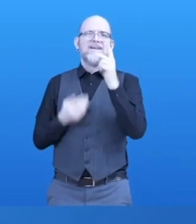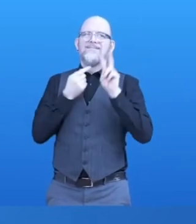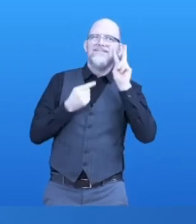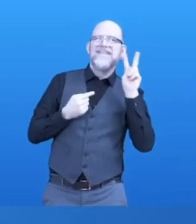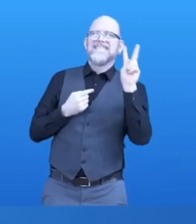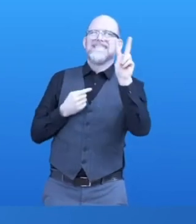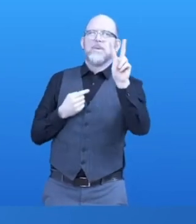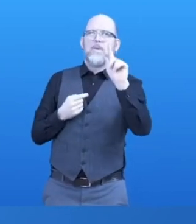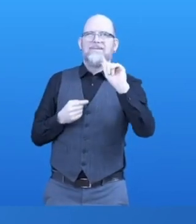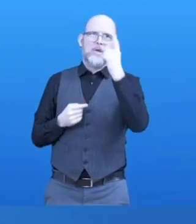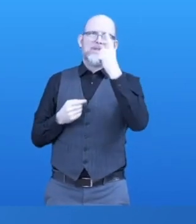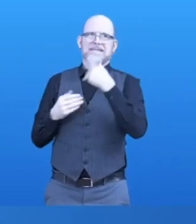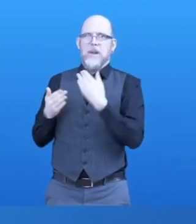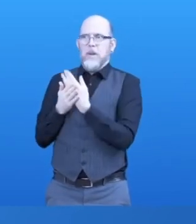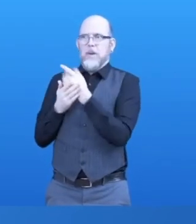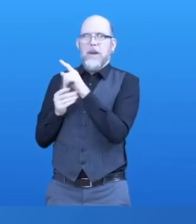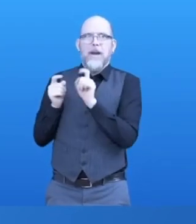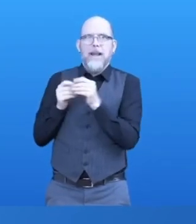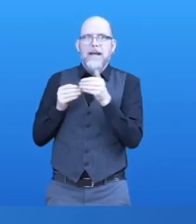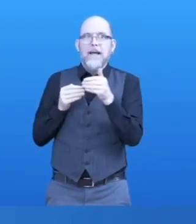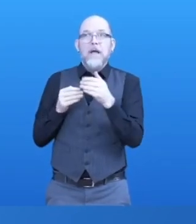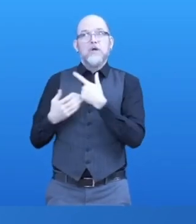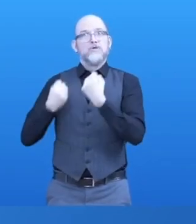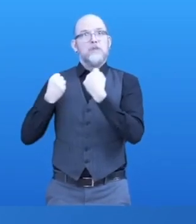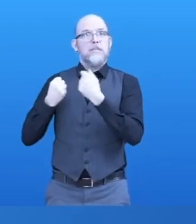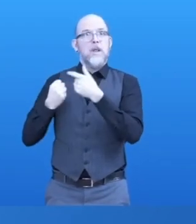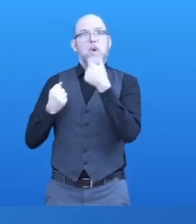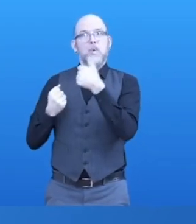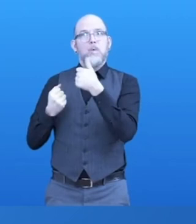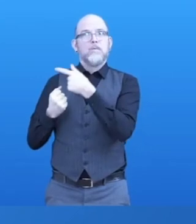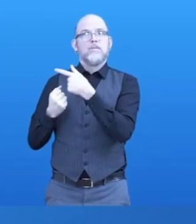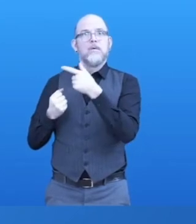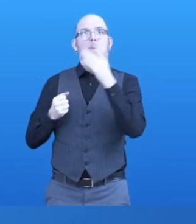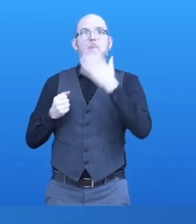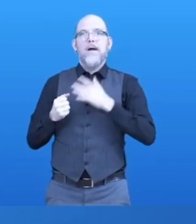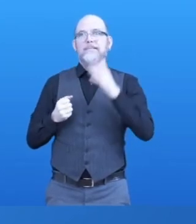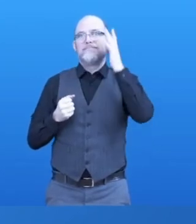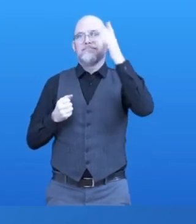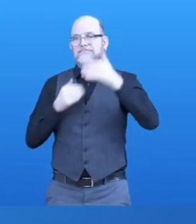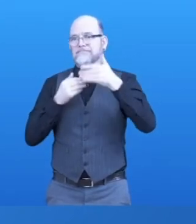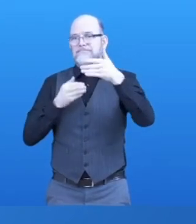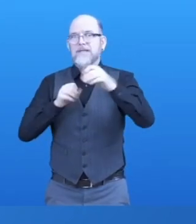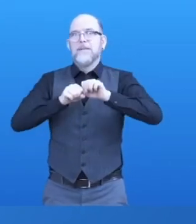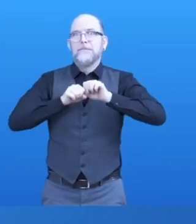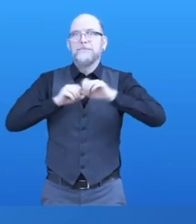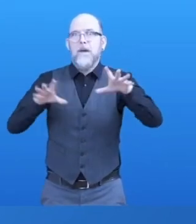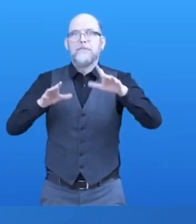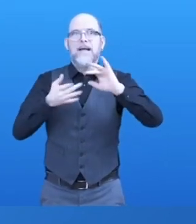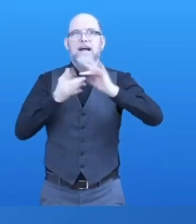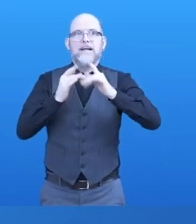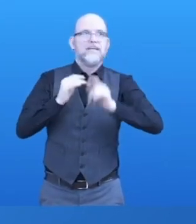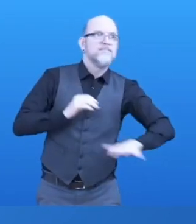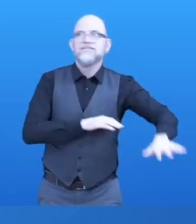Currently, we implemented a solid prototype of the system and we are looking now forward to get it to the market.